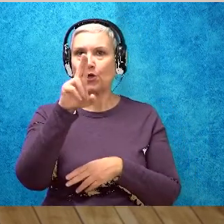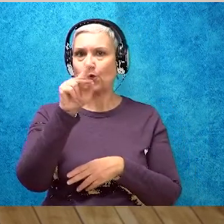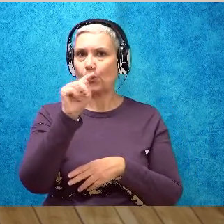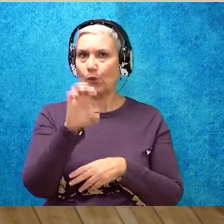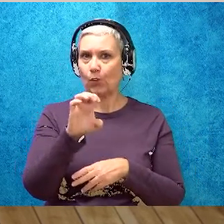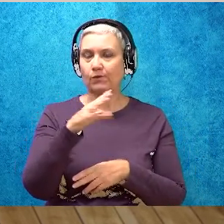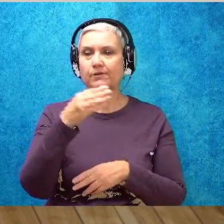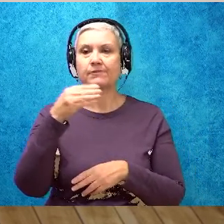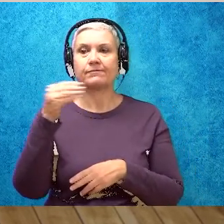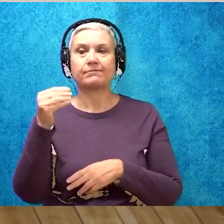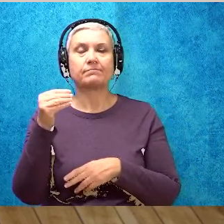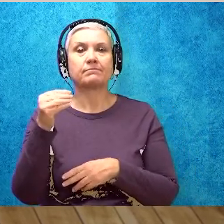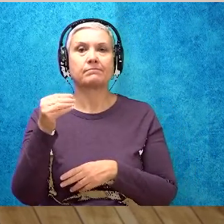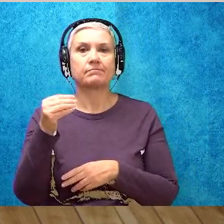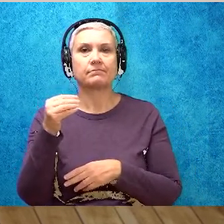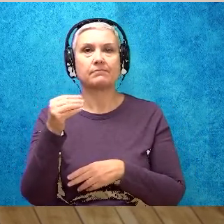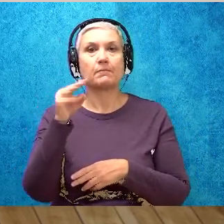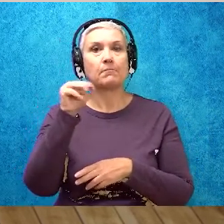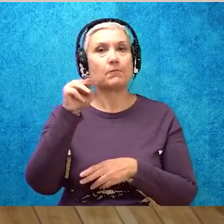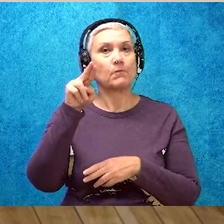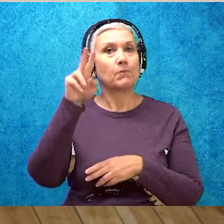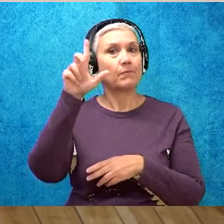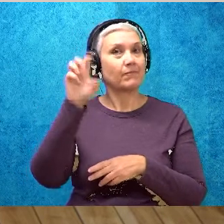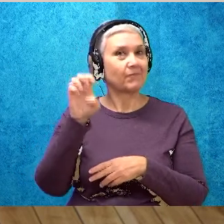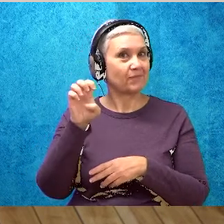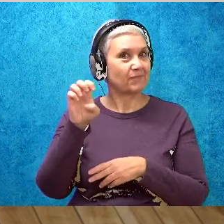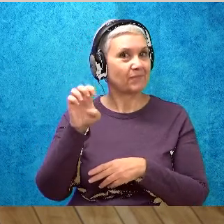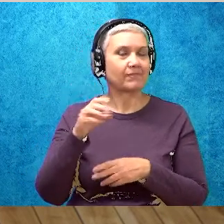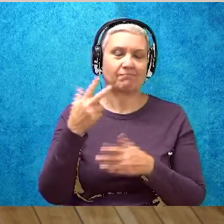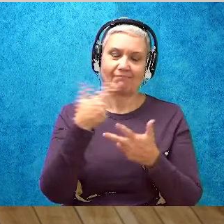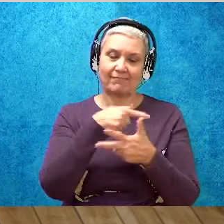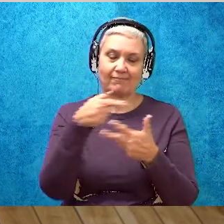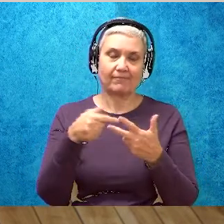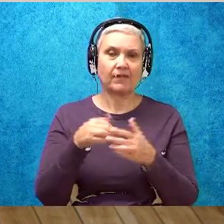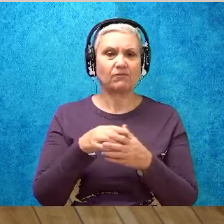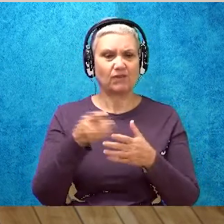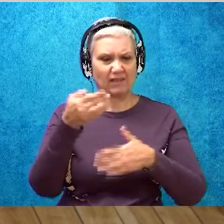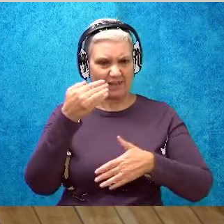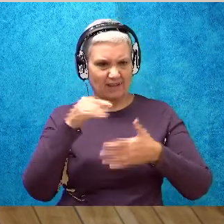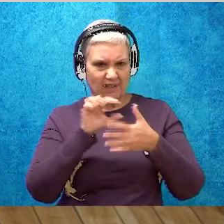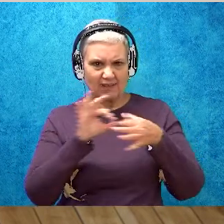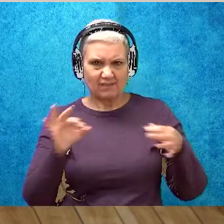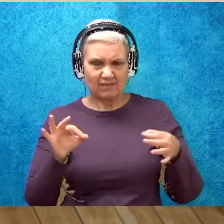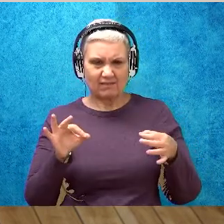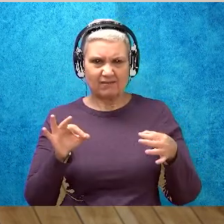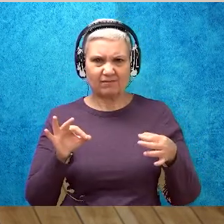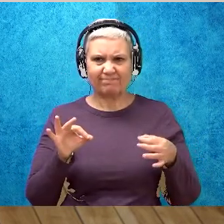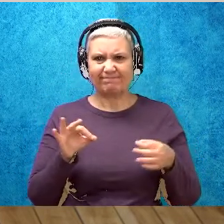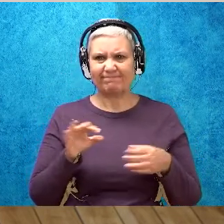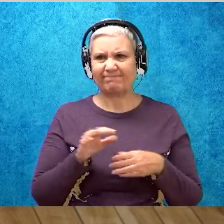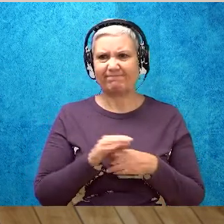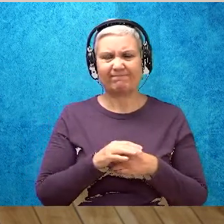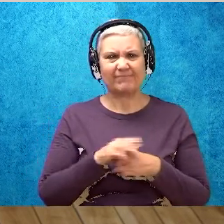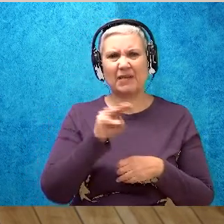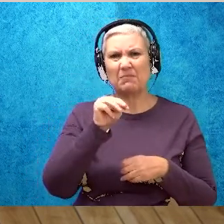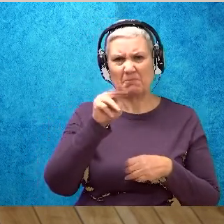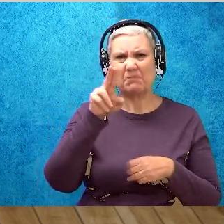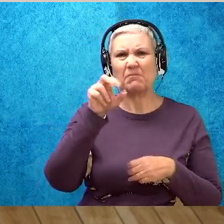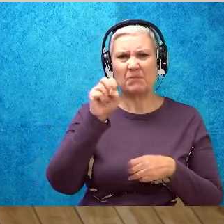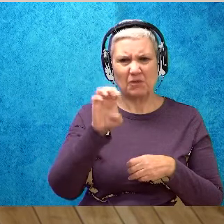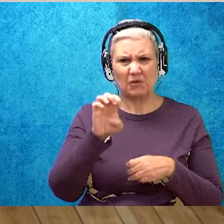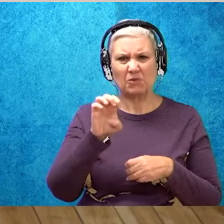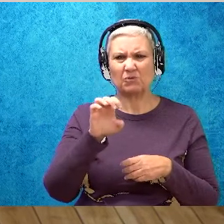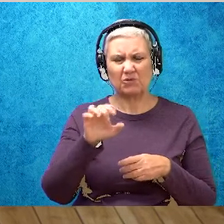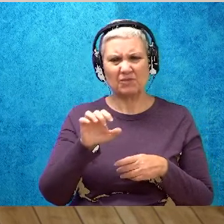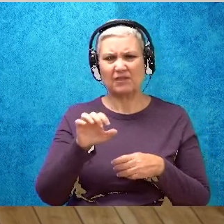Okay, the next sentence, I see muse. I see maze, but no, that's long A.